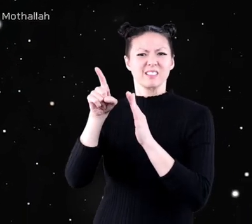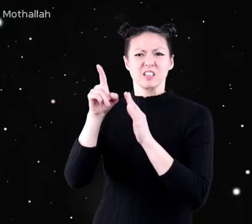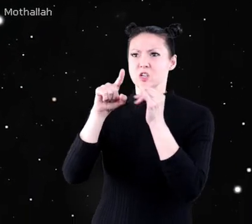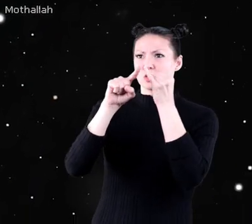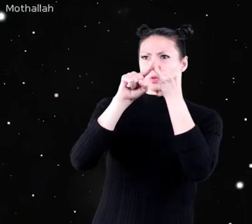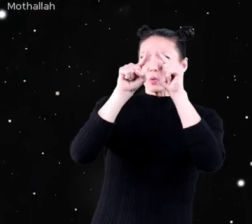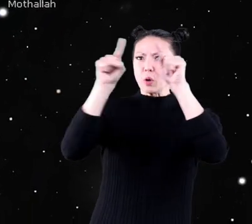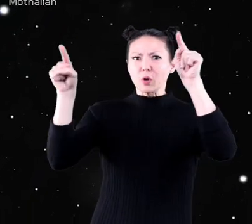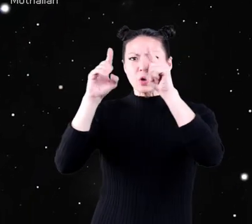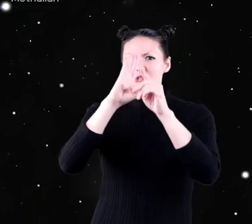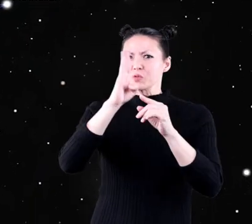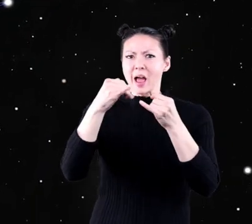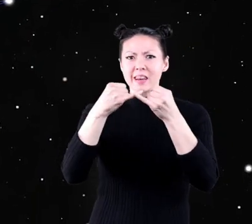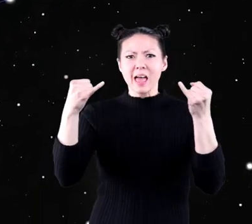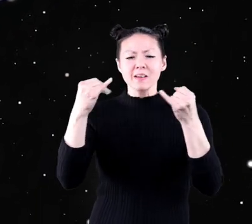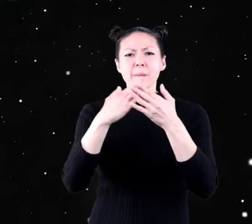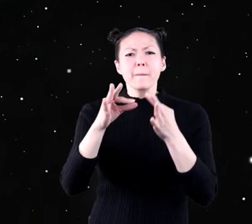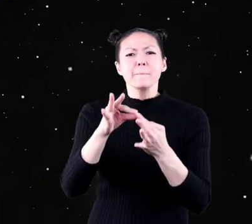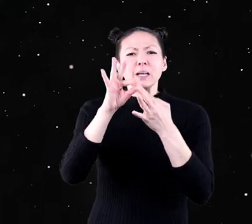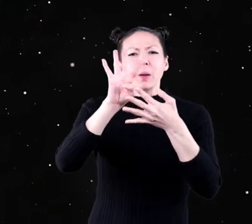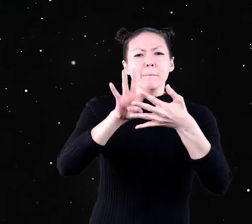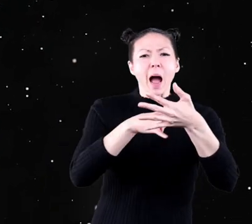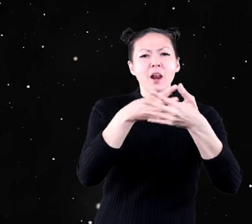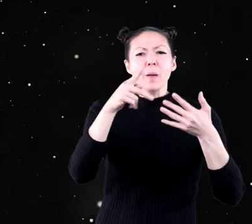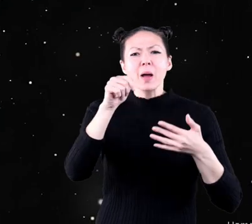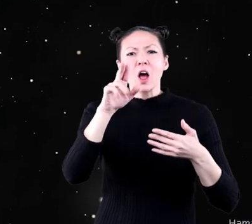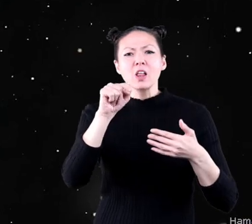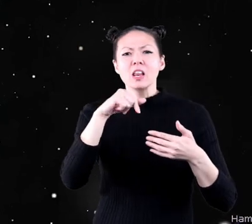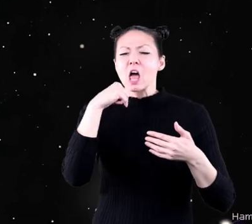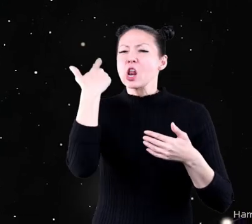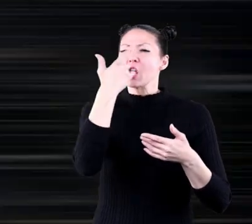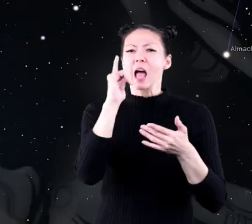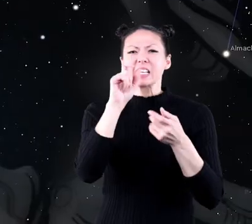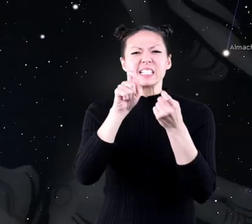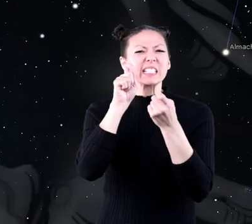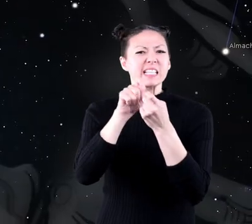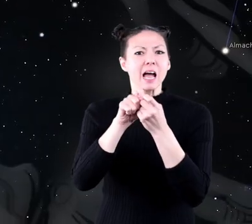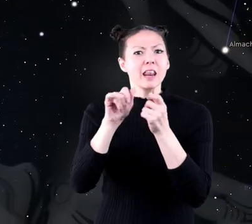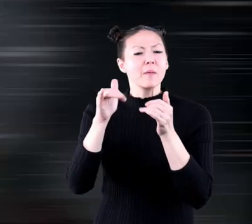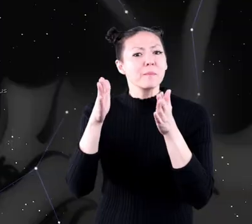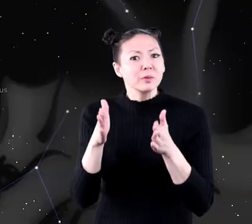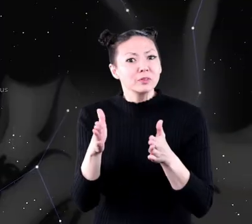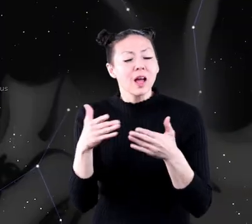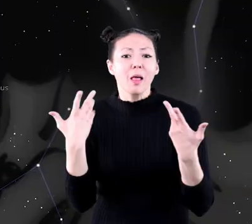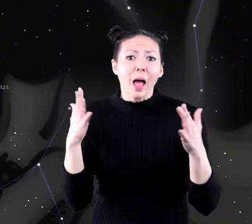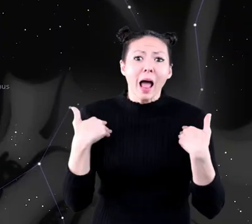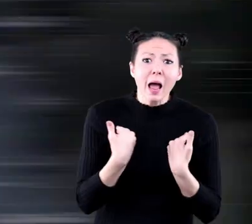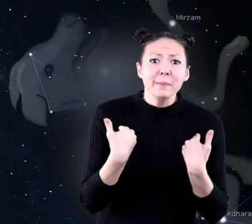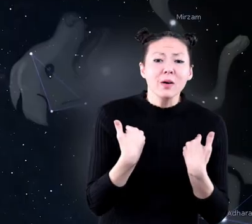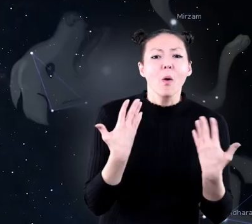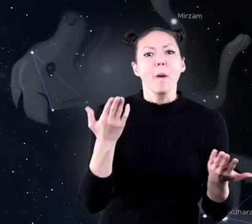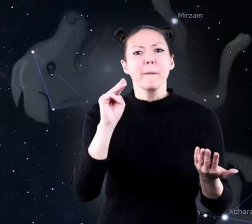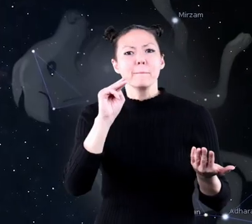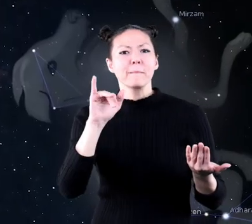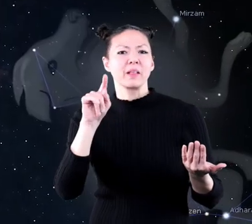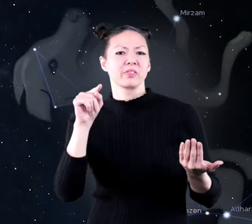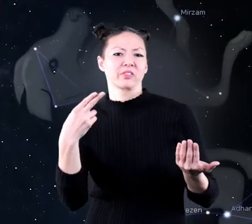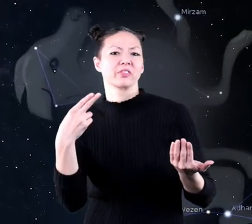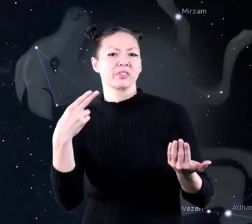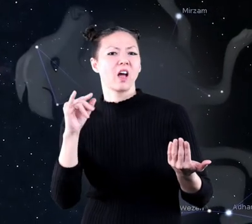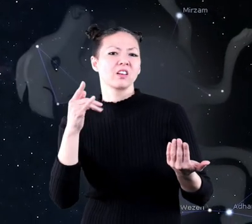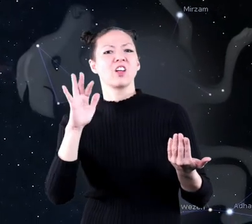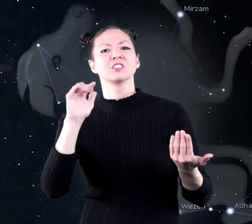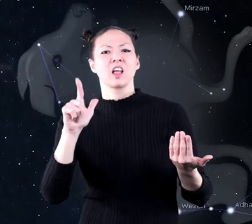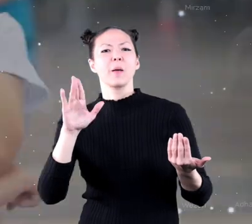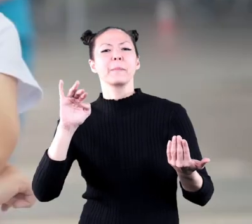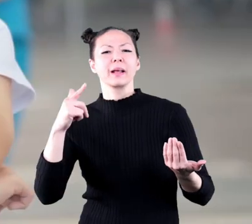a series of straight lines in a special pattern that may not look exactly like a person, animal, or mythological being.